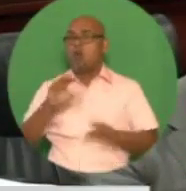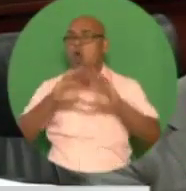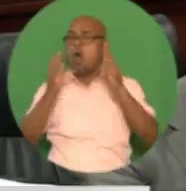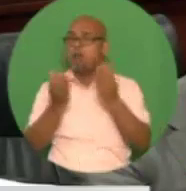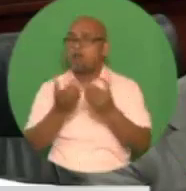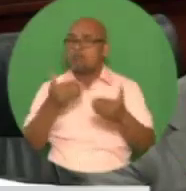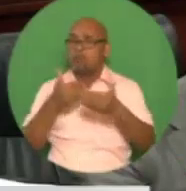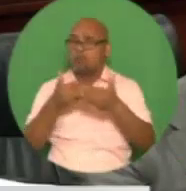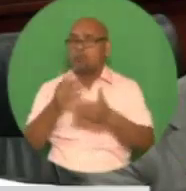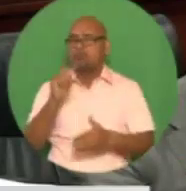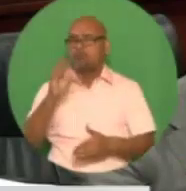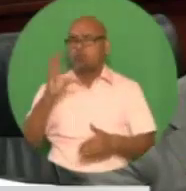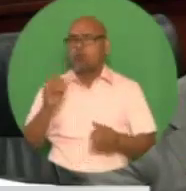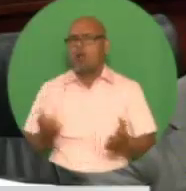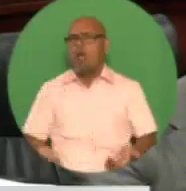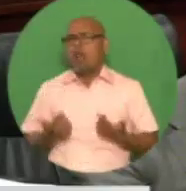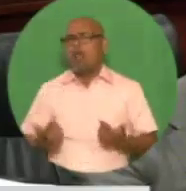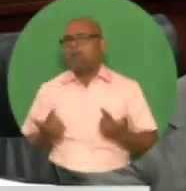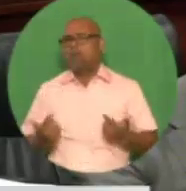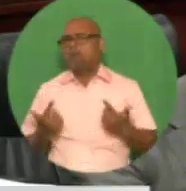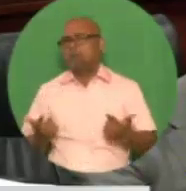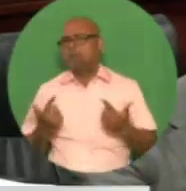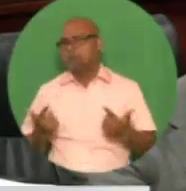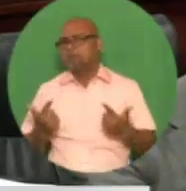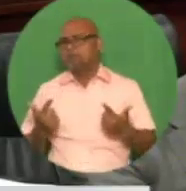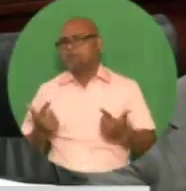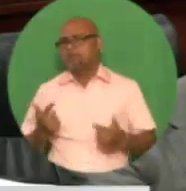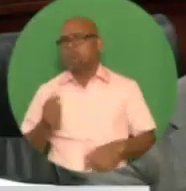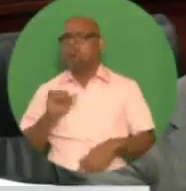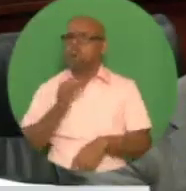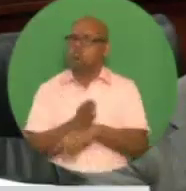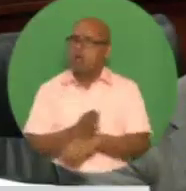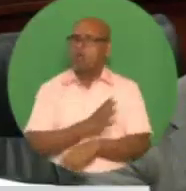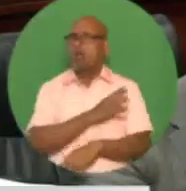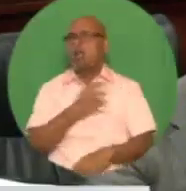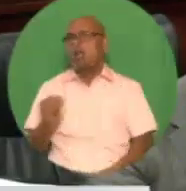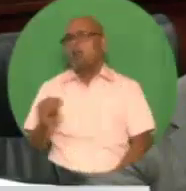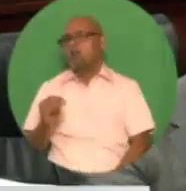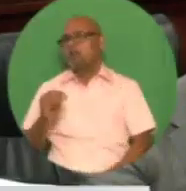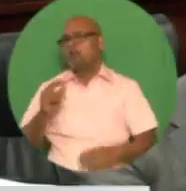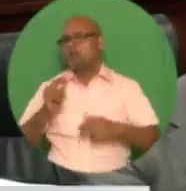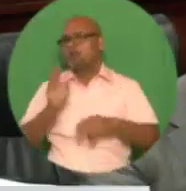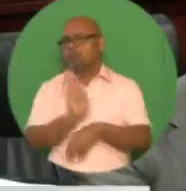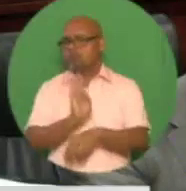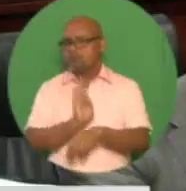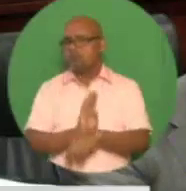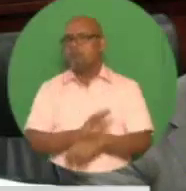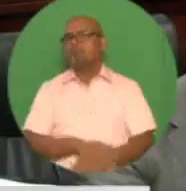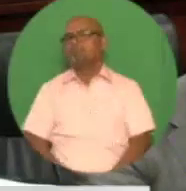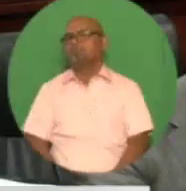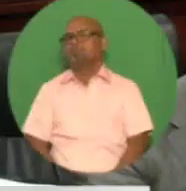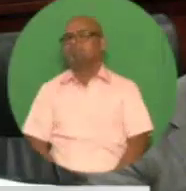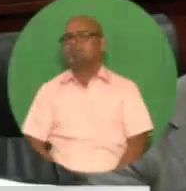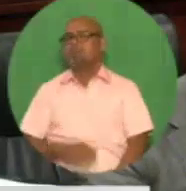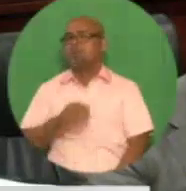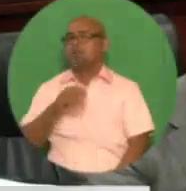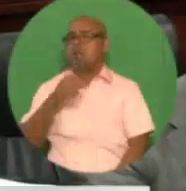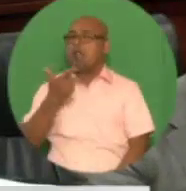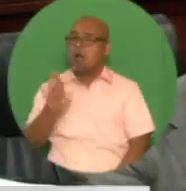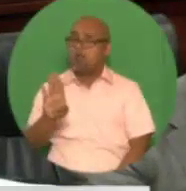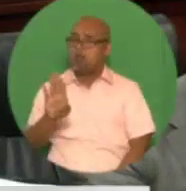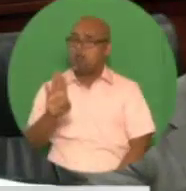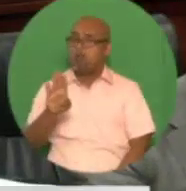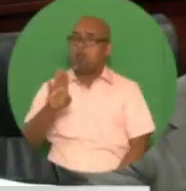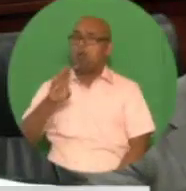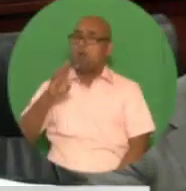activity and the generation of good quality jobs. The Labre dry docking facility. The growth and